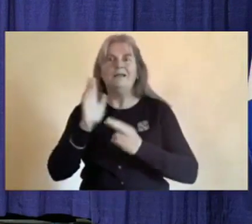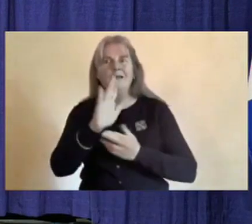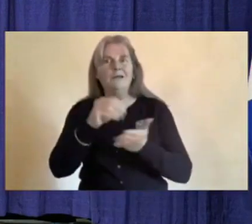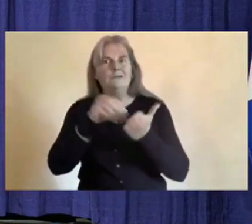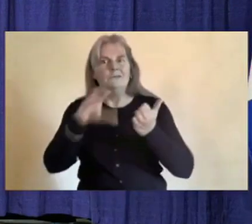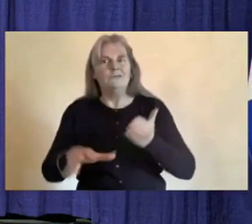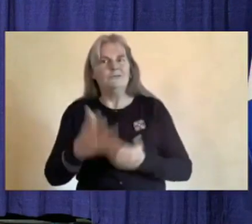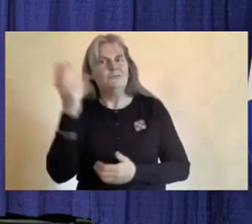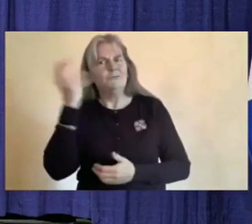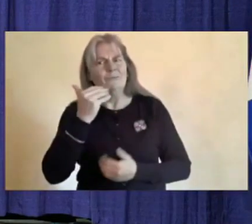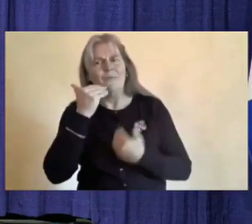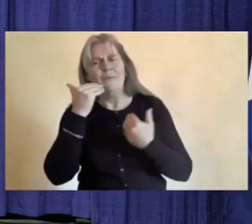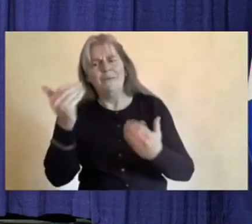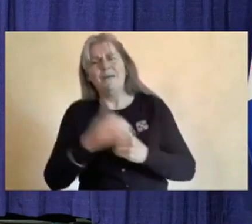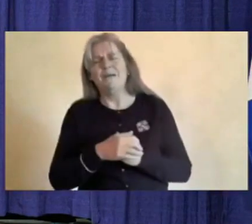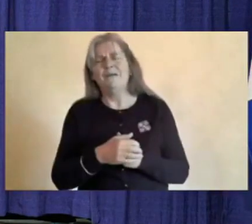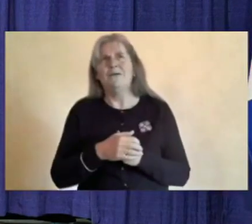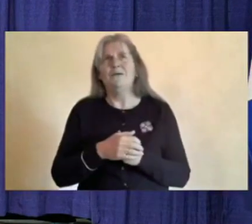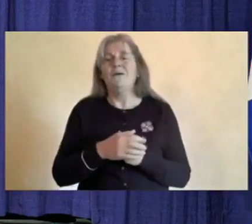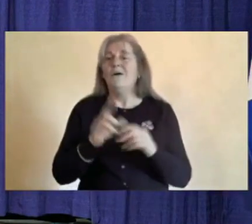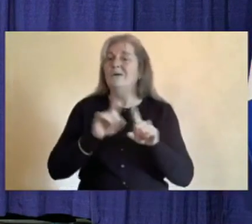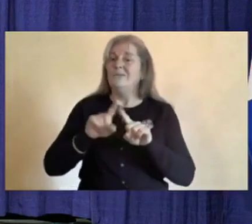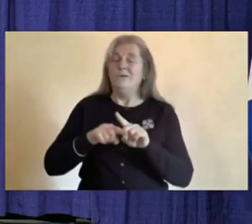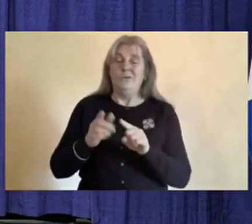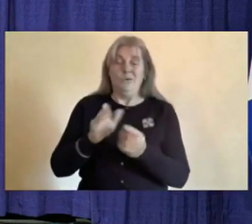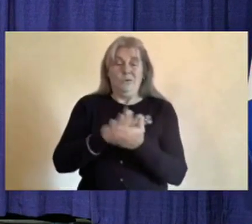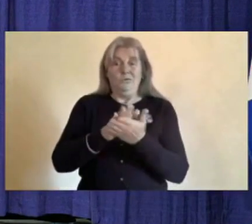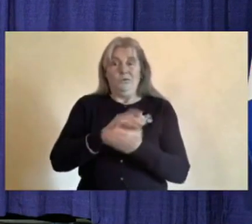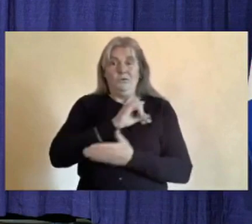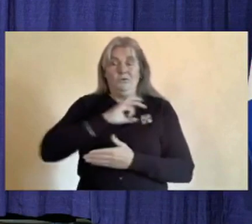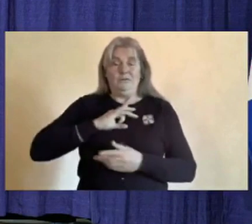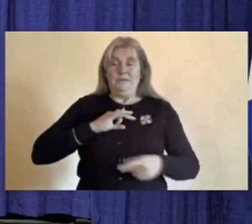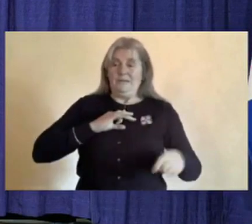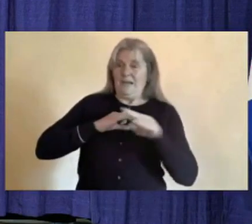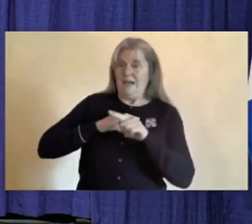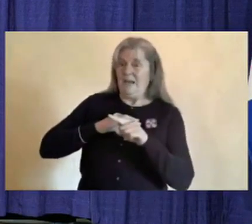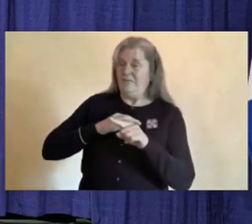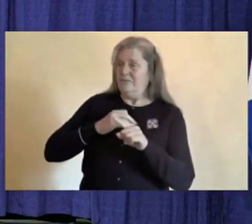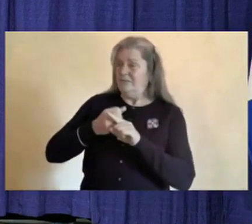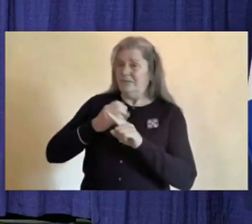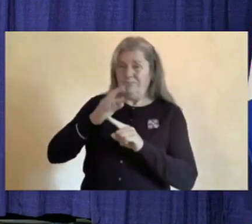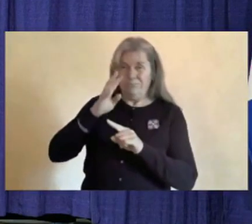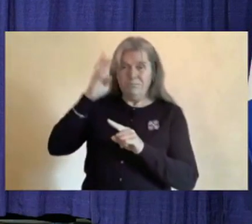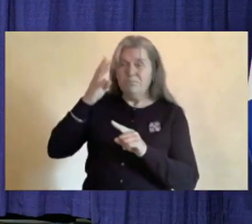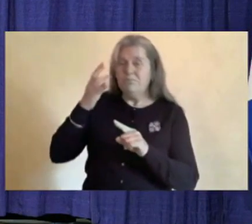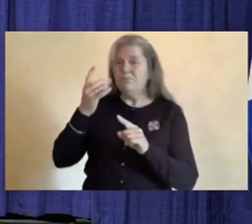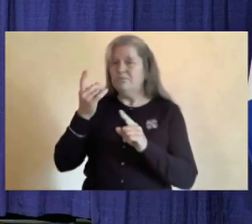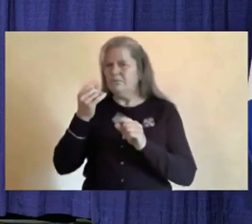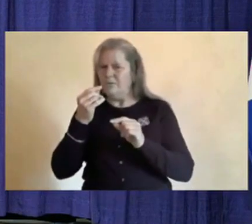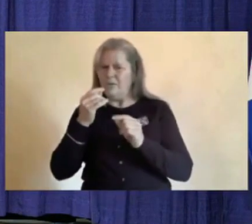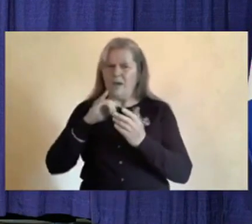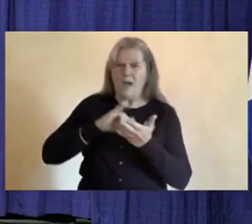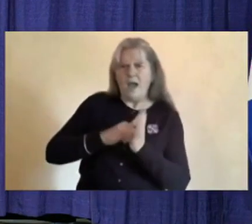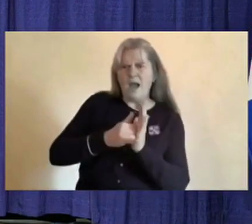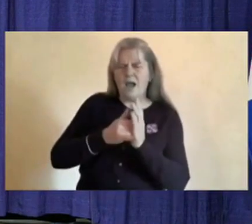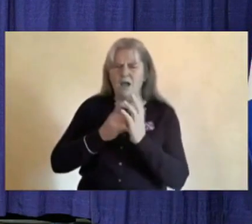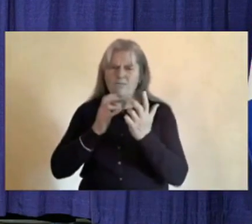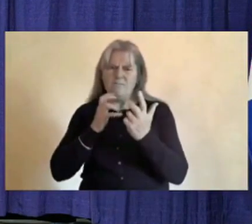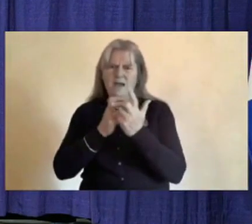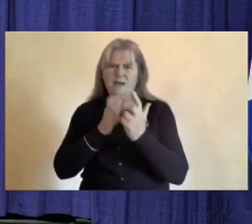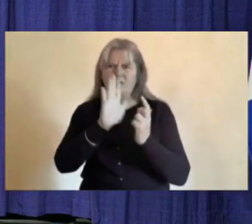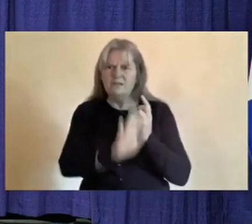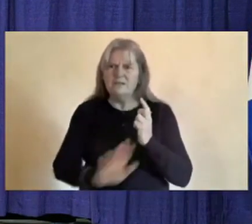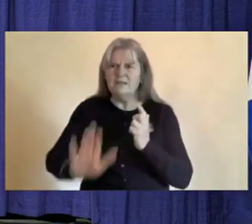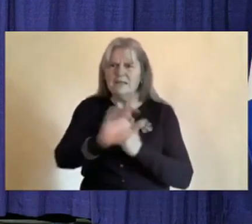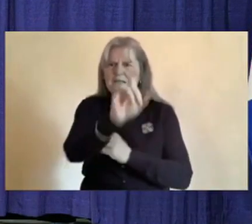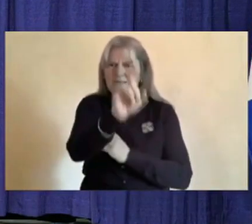More than ever, school staff are finding creative ways to assess and meet students' needs and meet